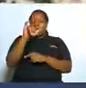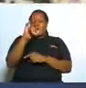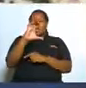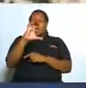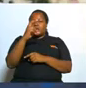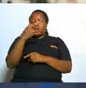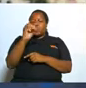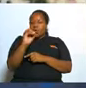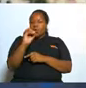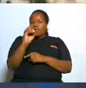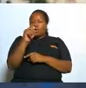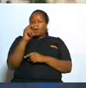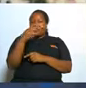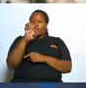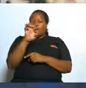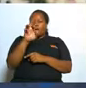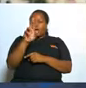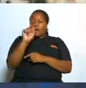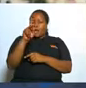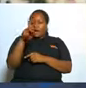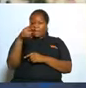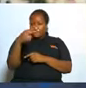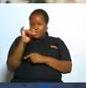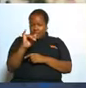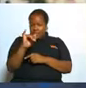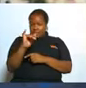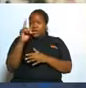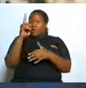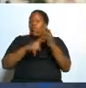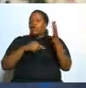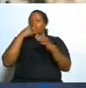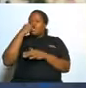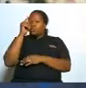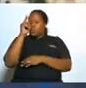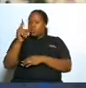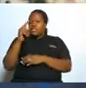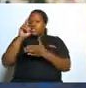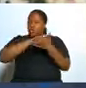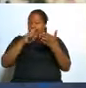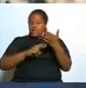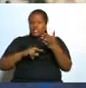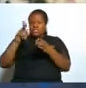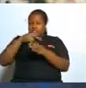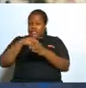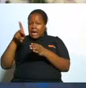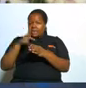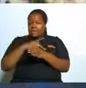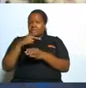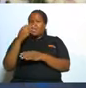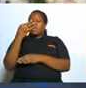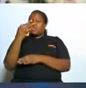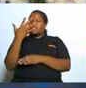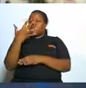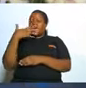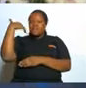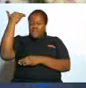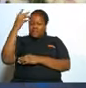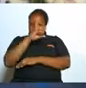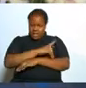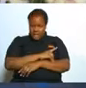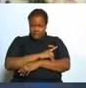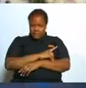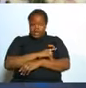i gave her it was reading psalms 35 every night i remember she told me i am a muslim